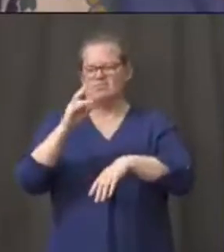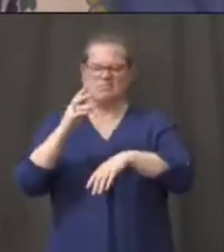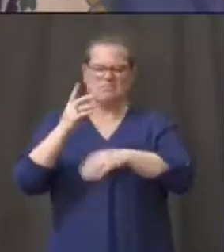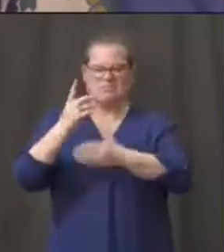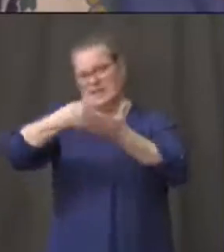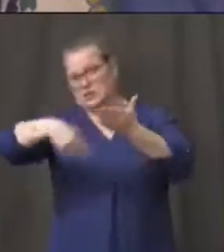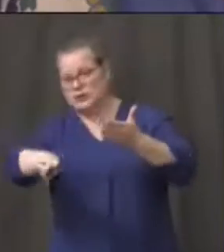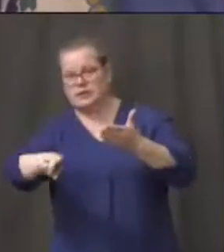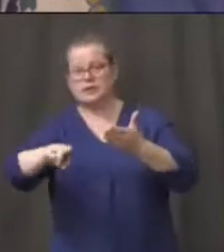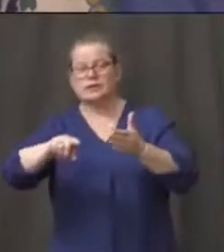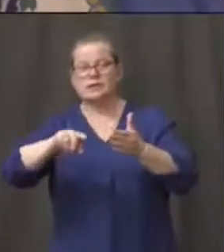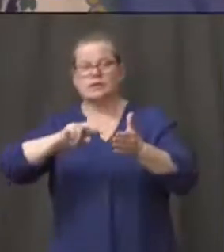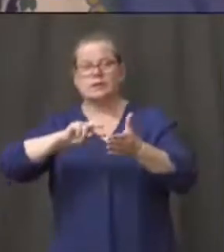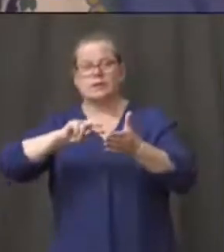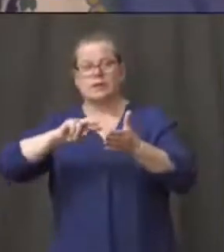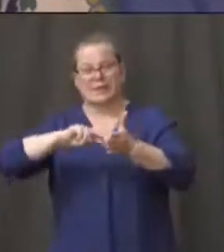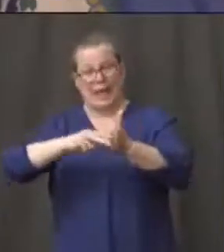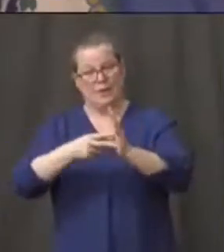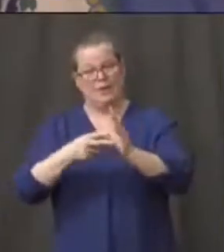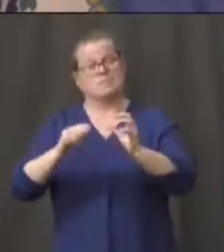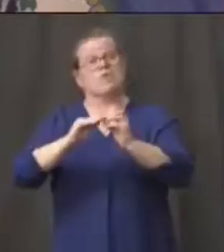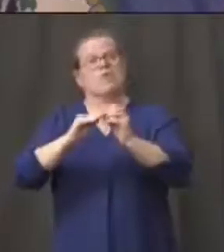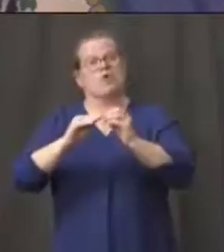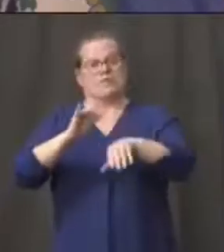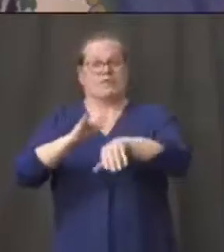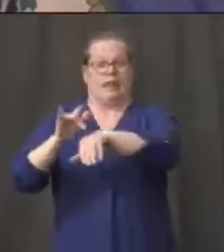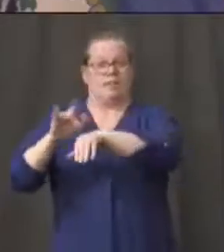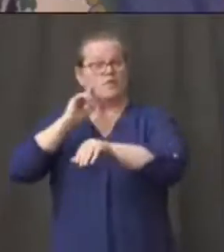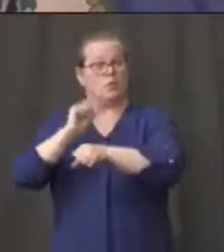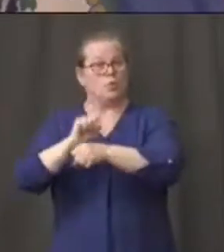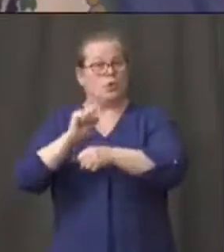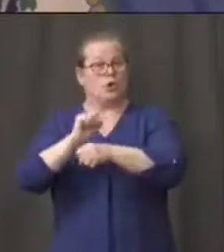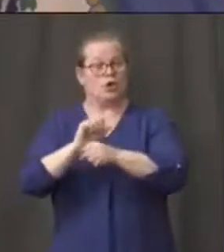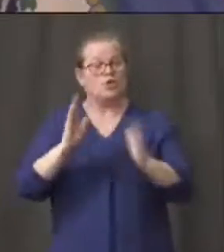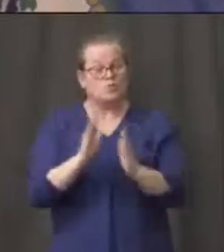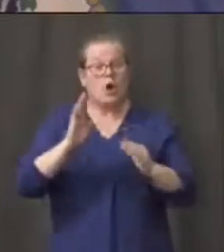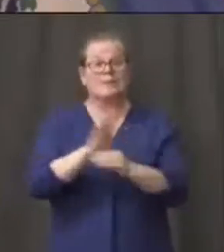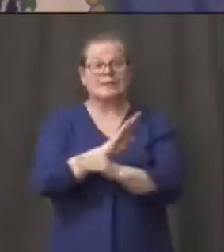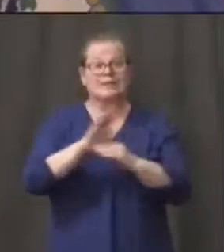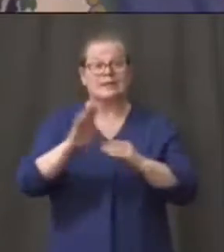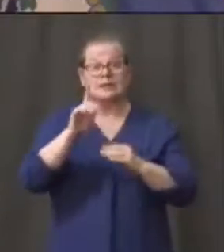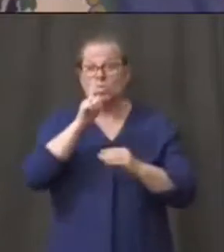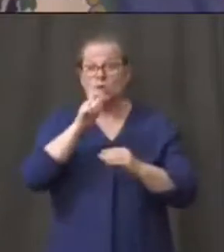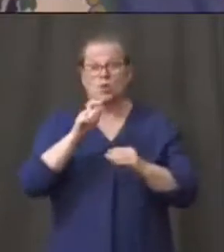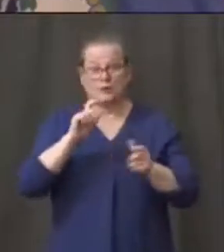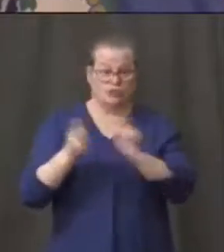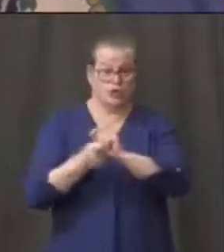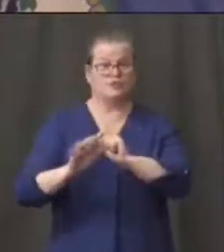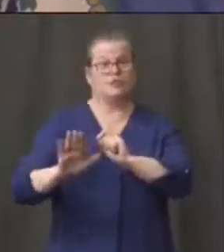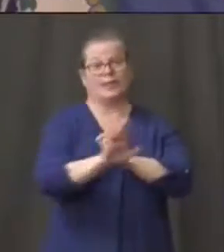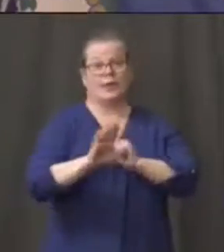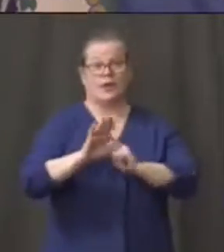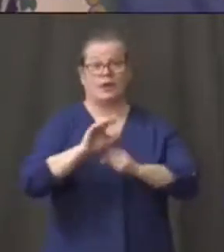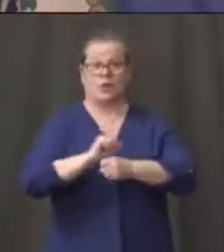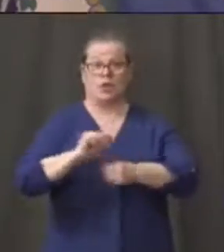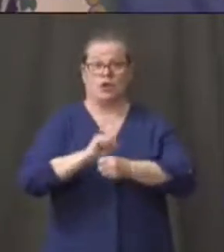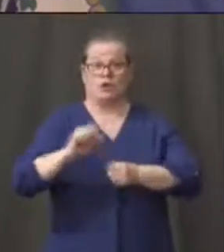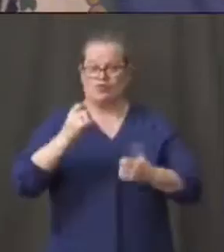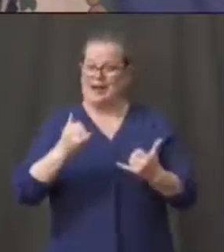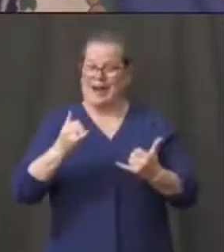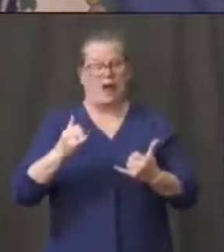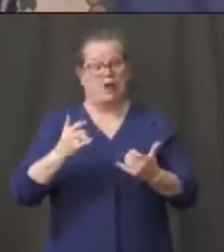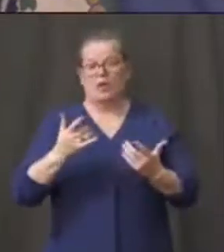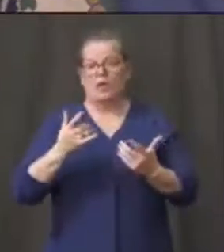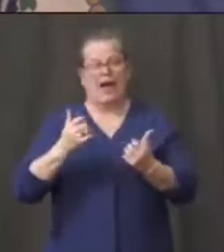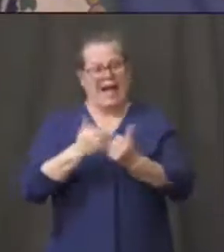That's why I emphasize some of the smaller businesses that are retooling right now. Look, we are doing everything we